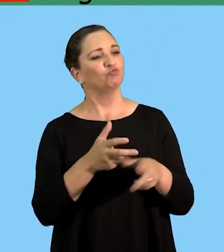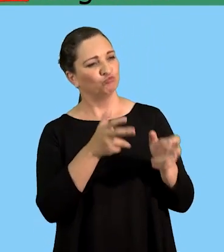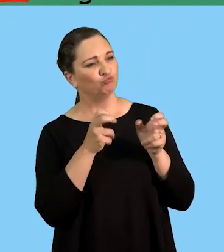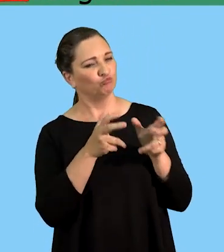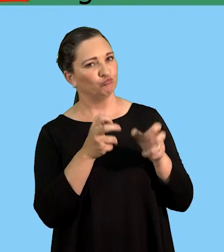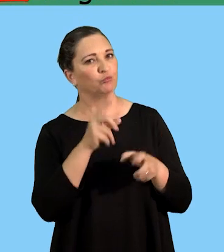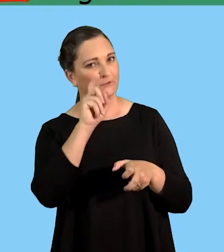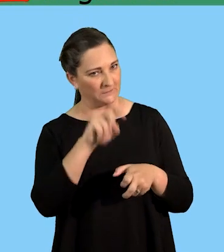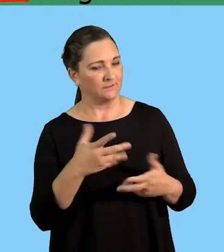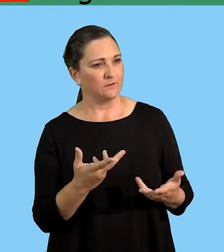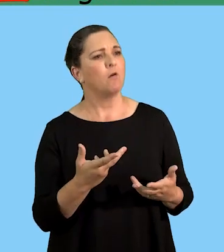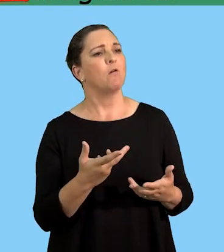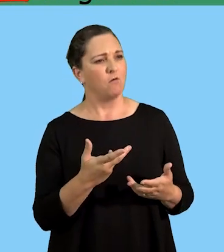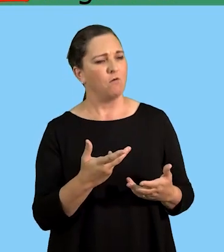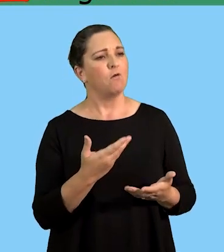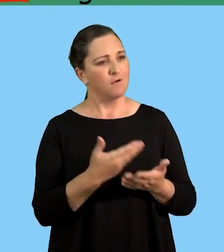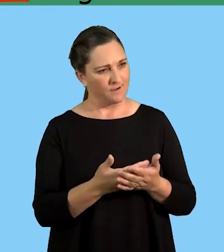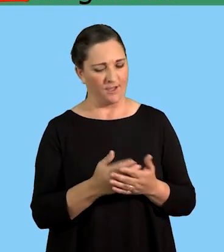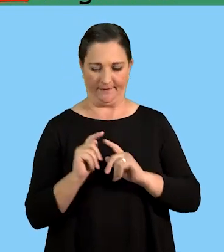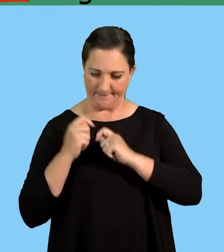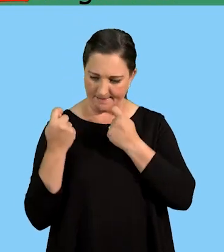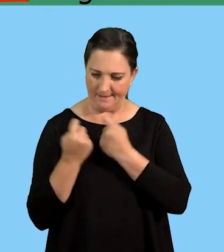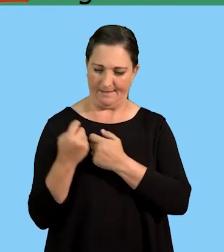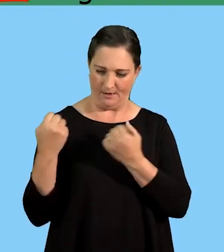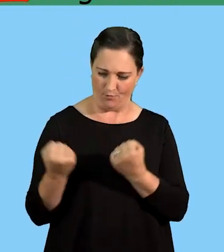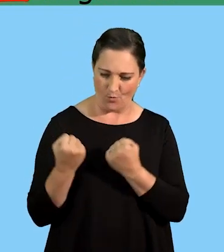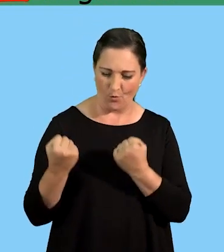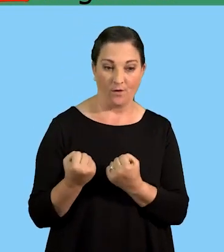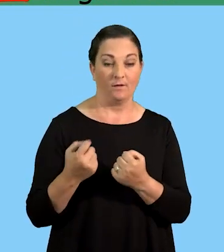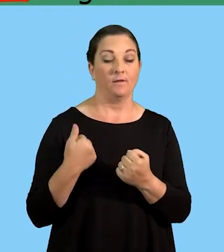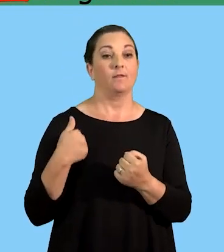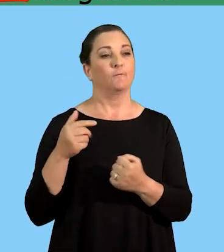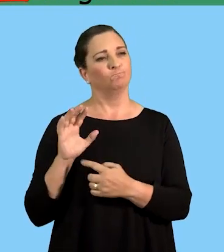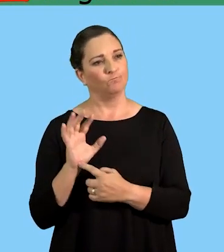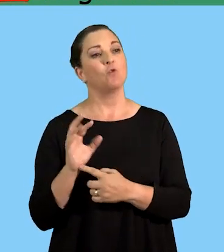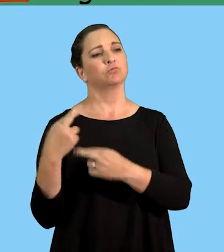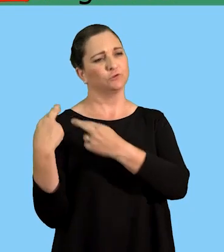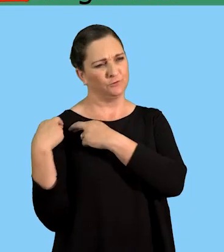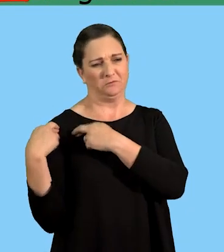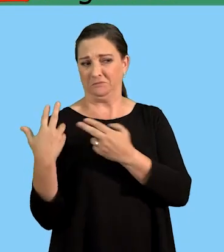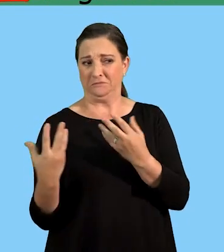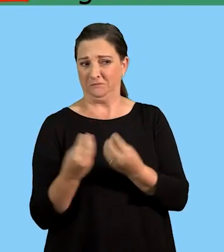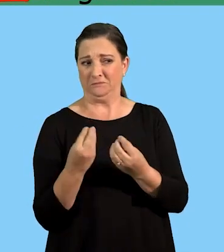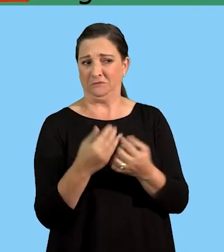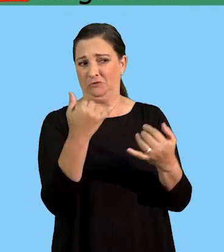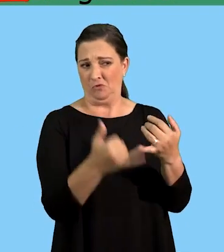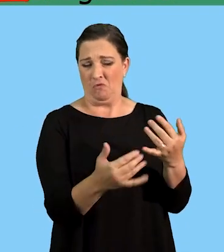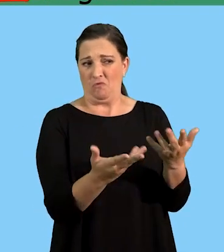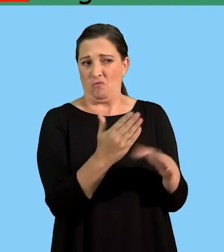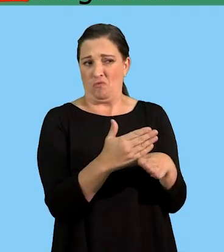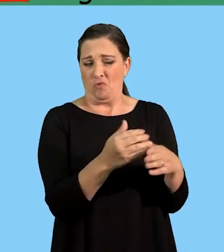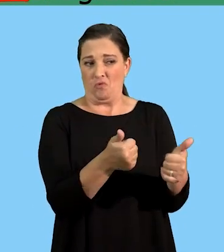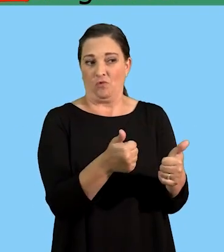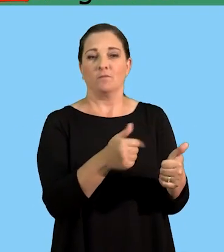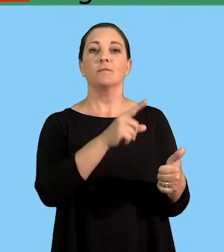should listen to what is expected and be willing to work as a team. A follower should take responsibility when something doesn't work